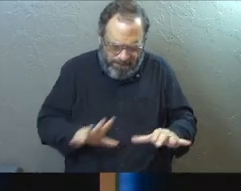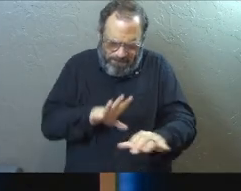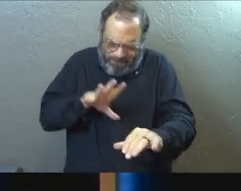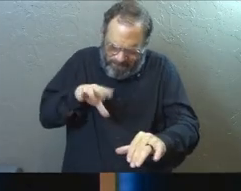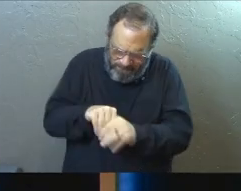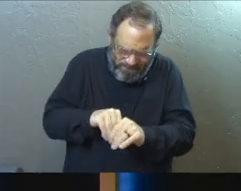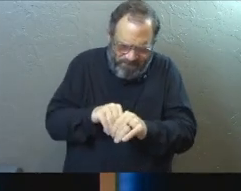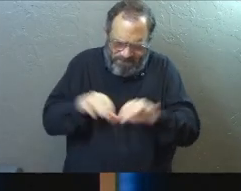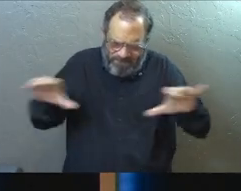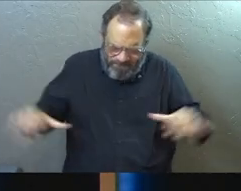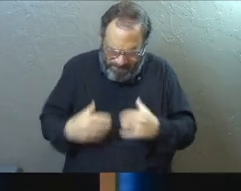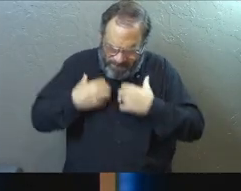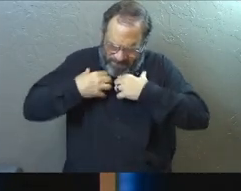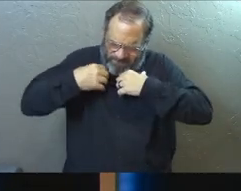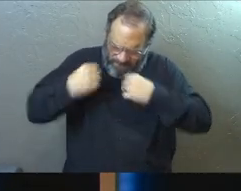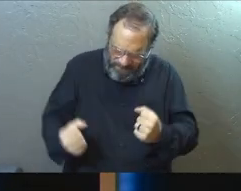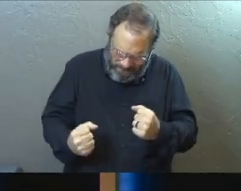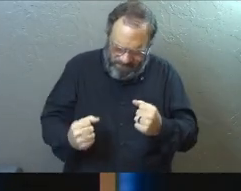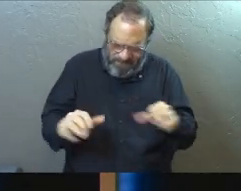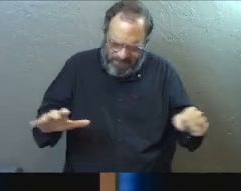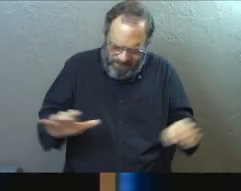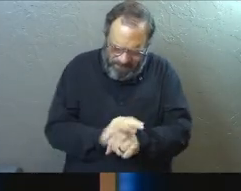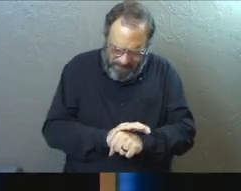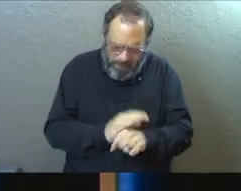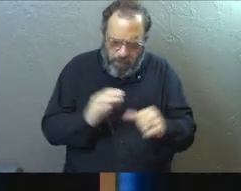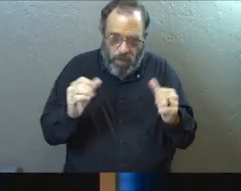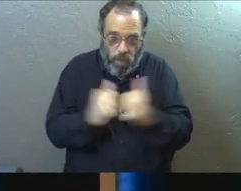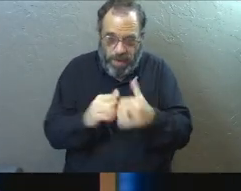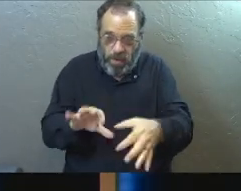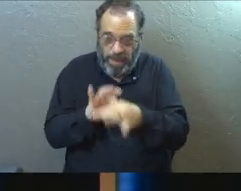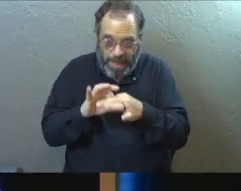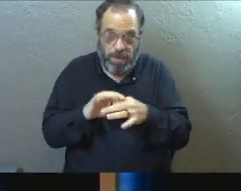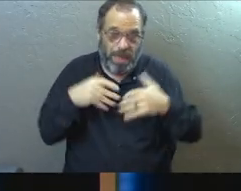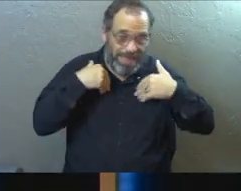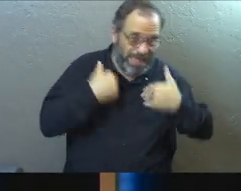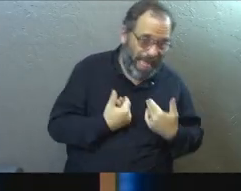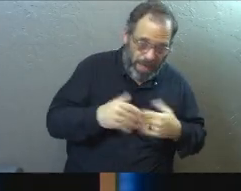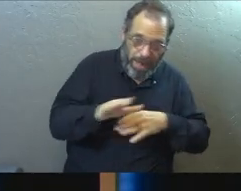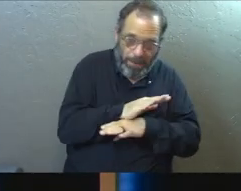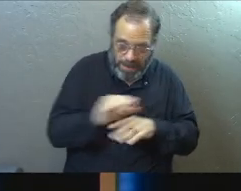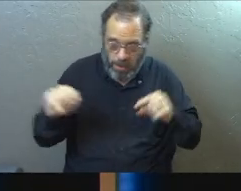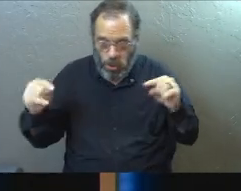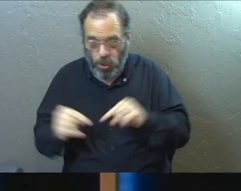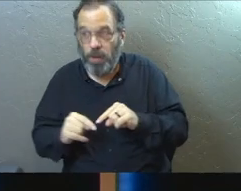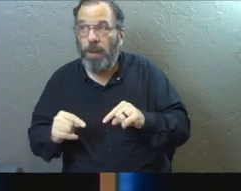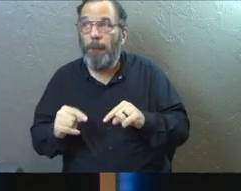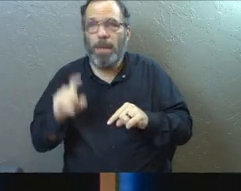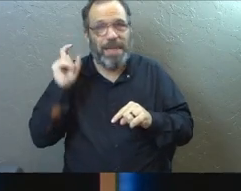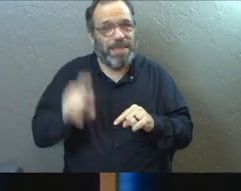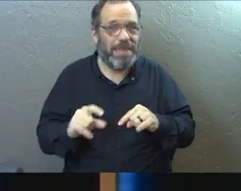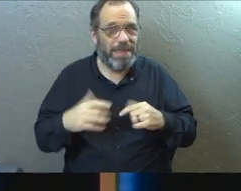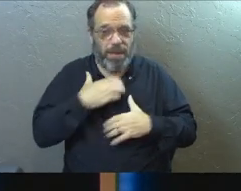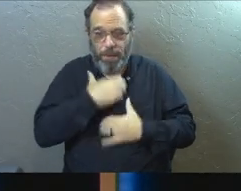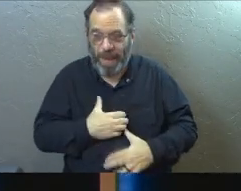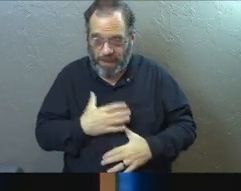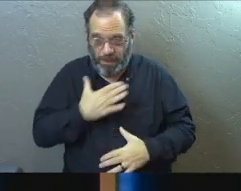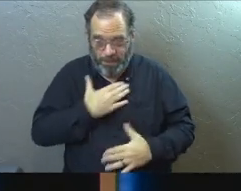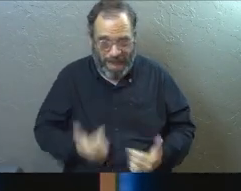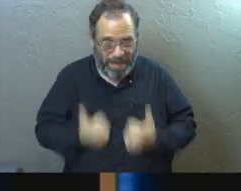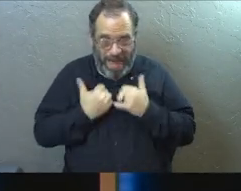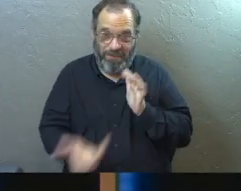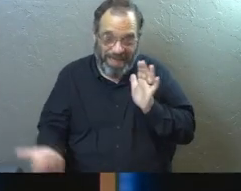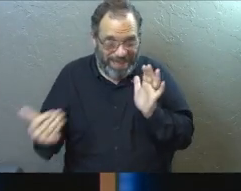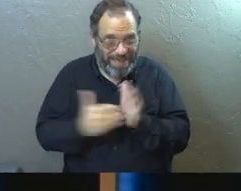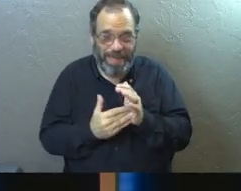get in a place of healing and wholeness when it comes to whether we've been tired or busy or hurt and we need passion back in our